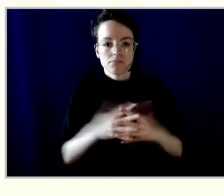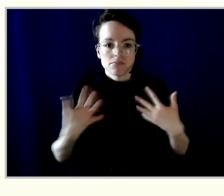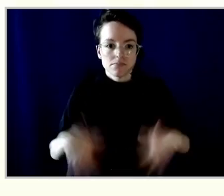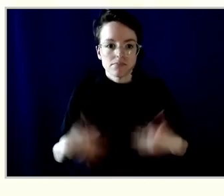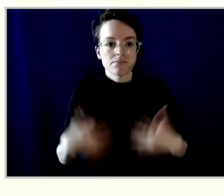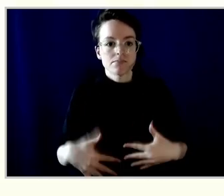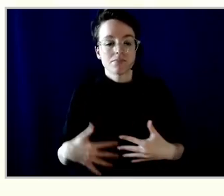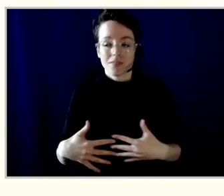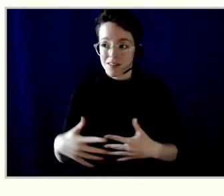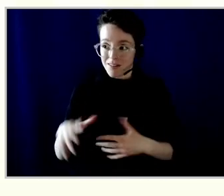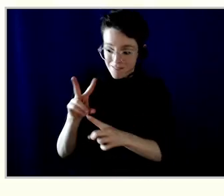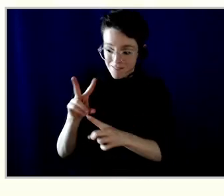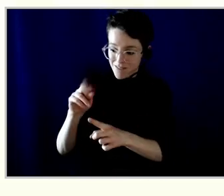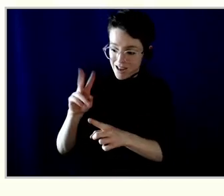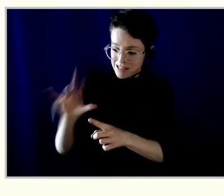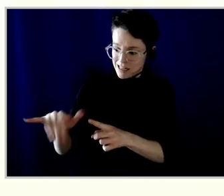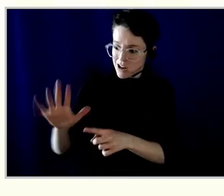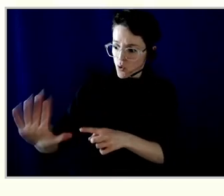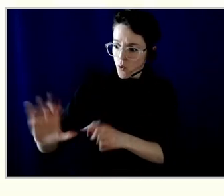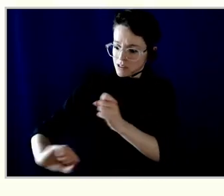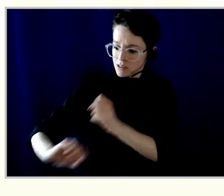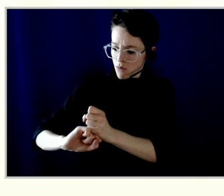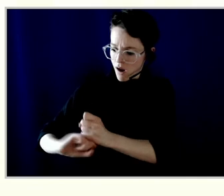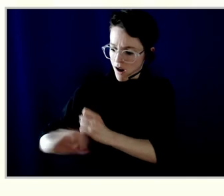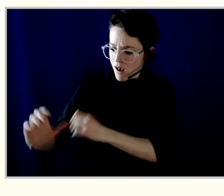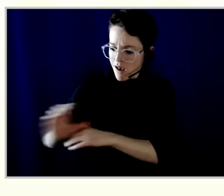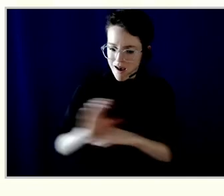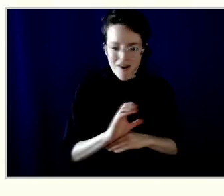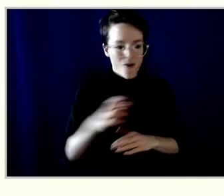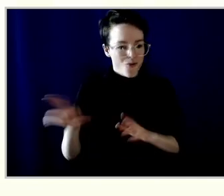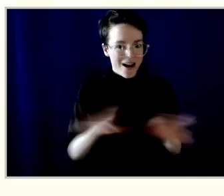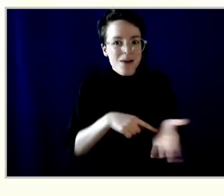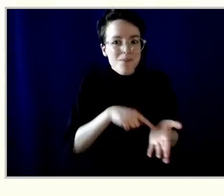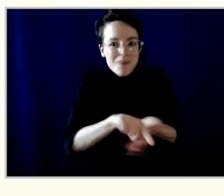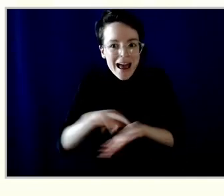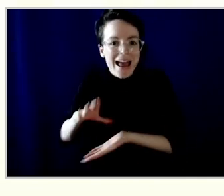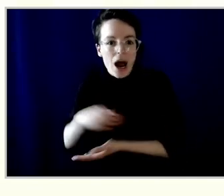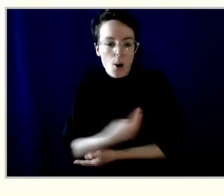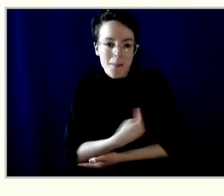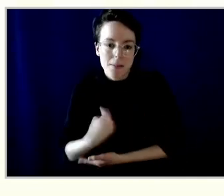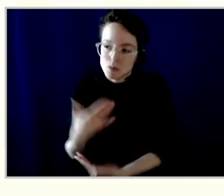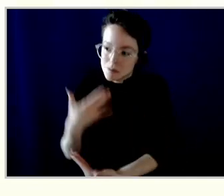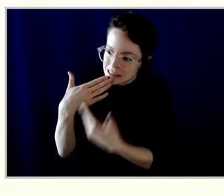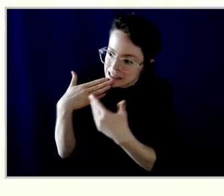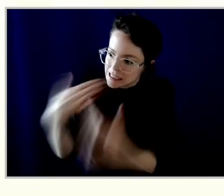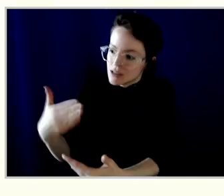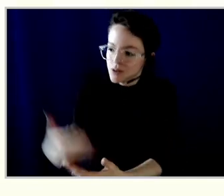paychecks during the hardest times of the pandemic. Thank you. Thank you, Jonathan. We really appreciate that.